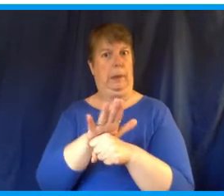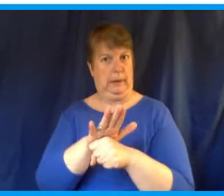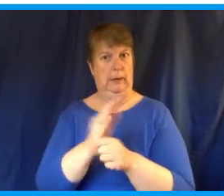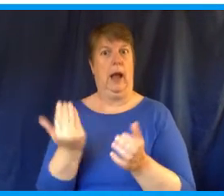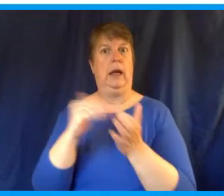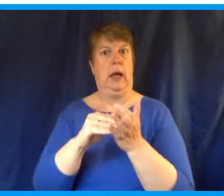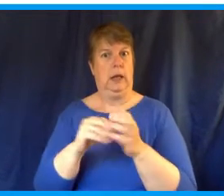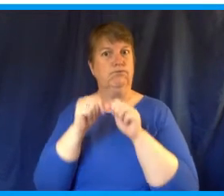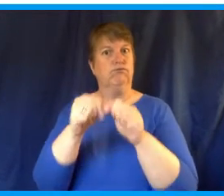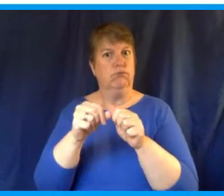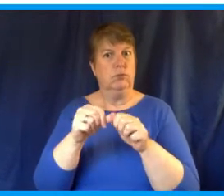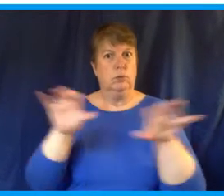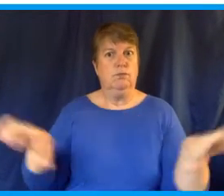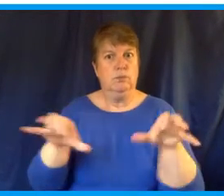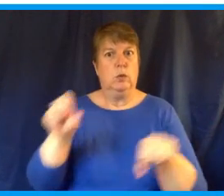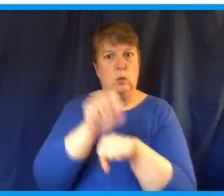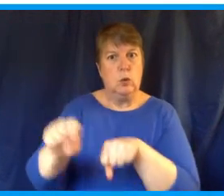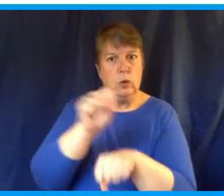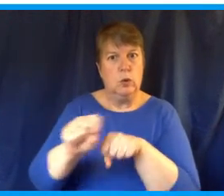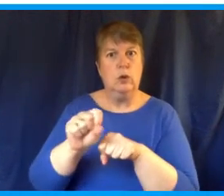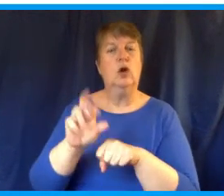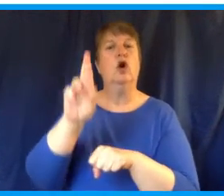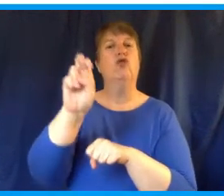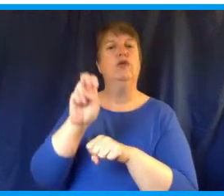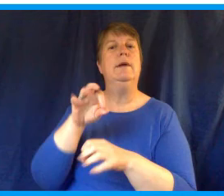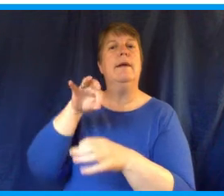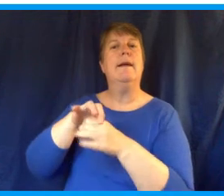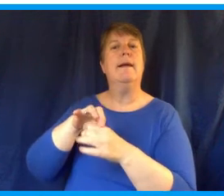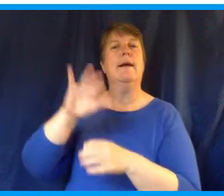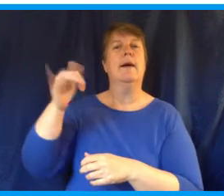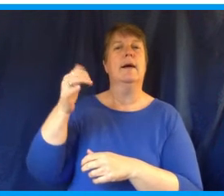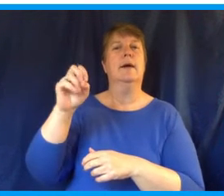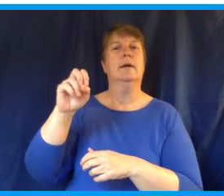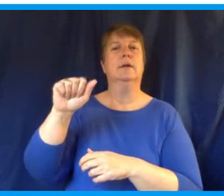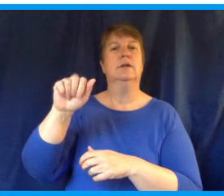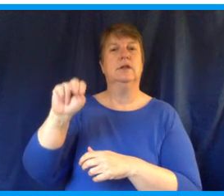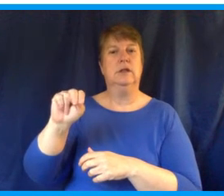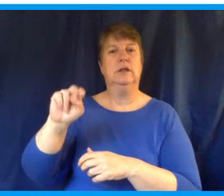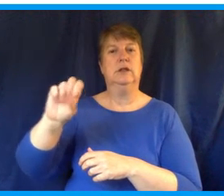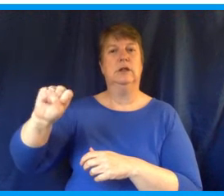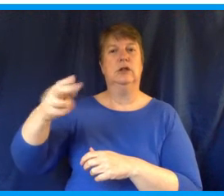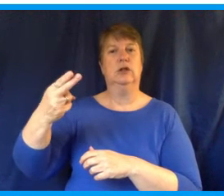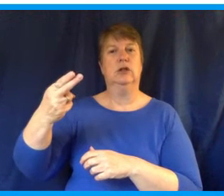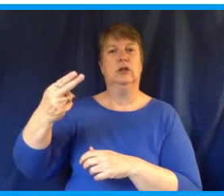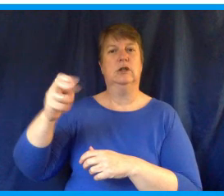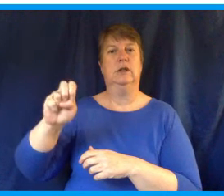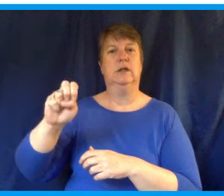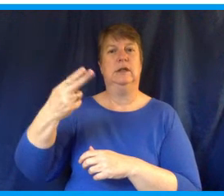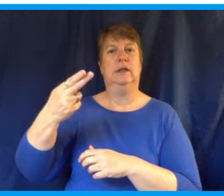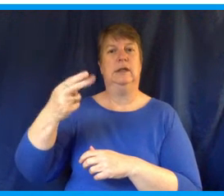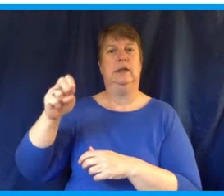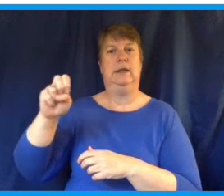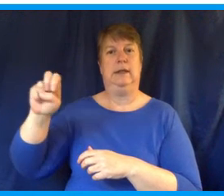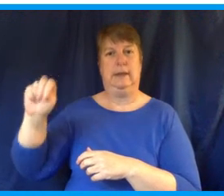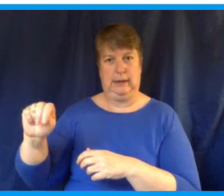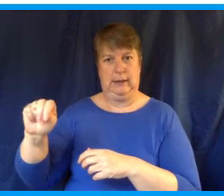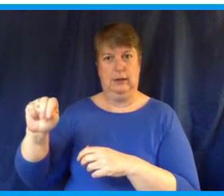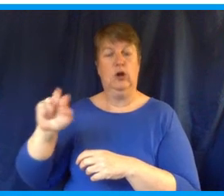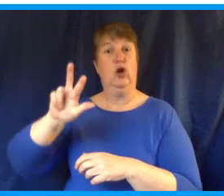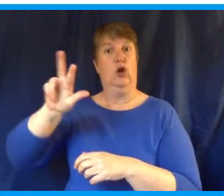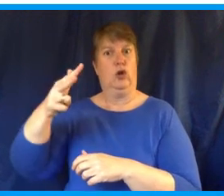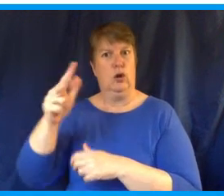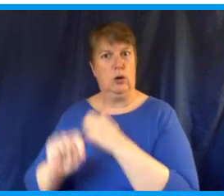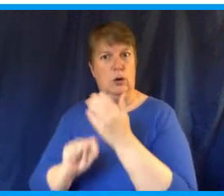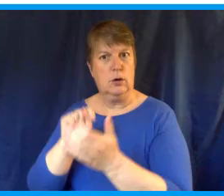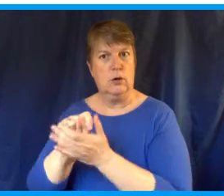so hard to re-elect Jean Shaheen to what will be an unprecedented third term for a New Hampshire Democrat in the